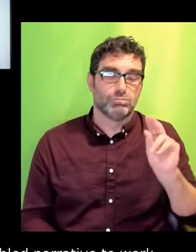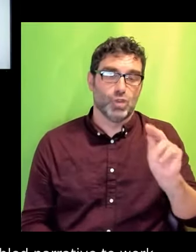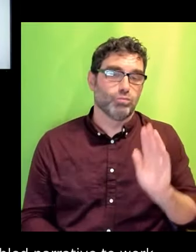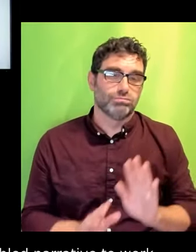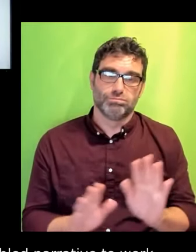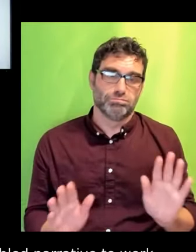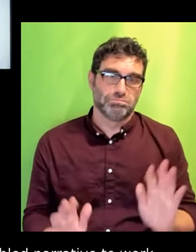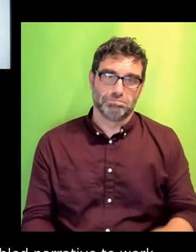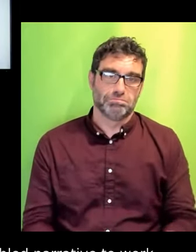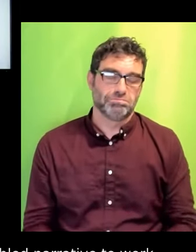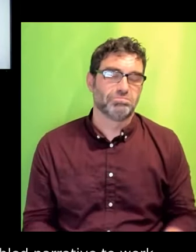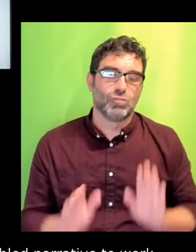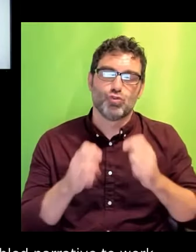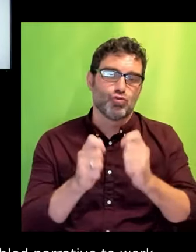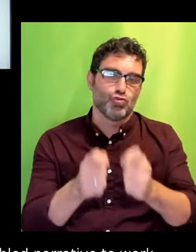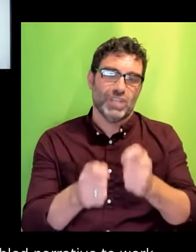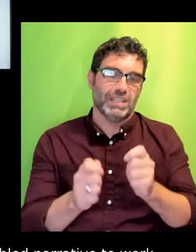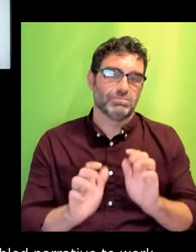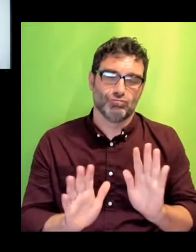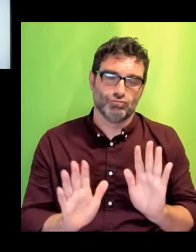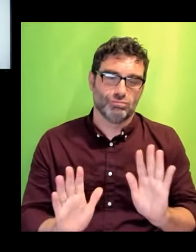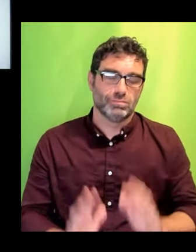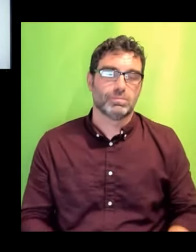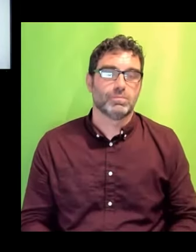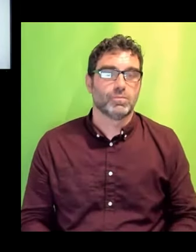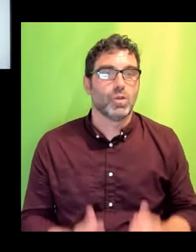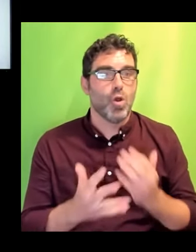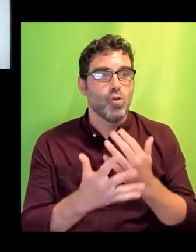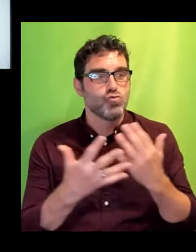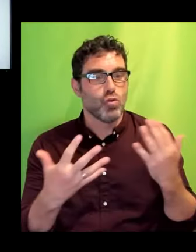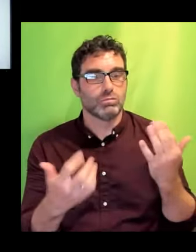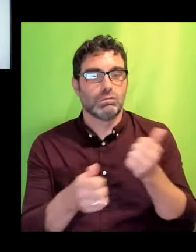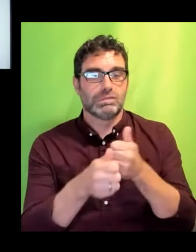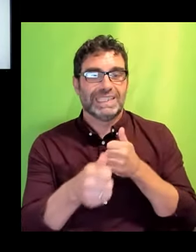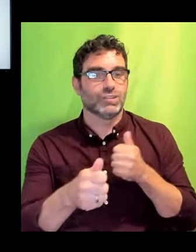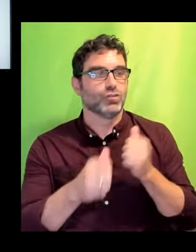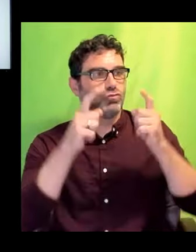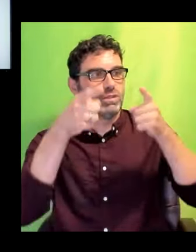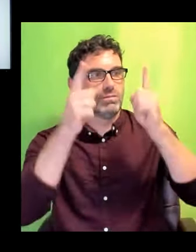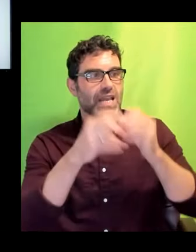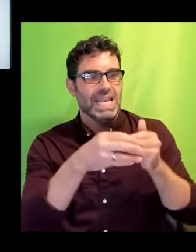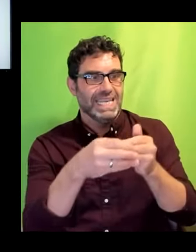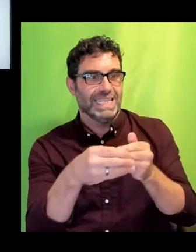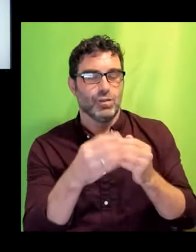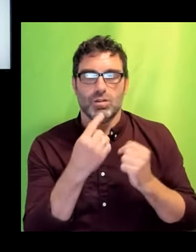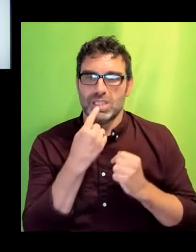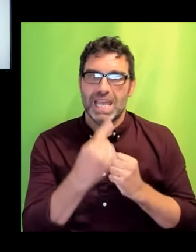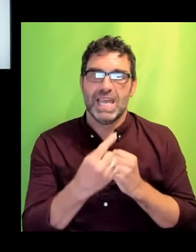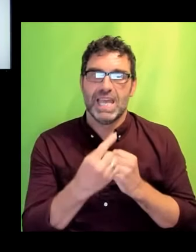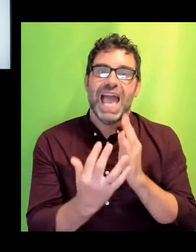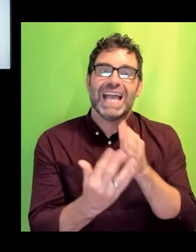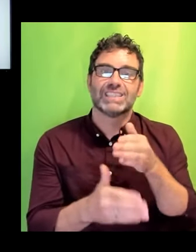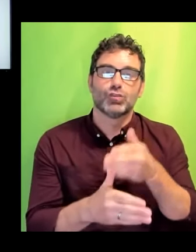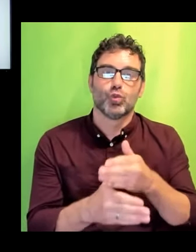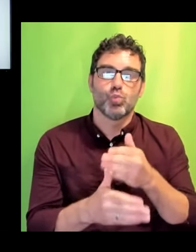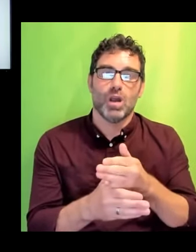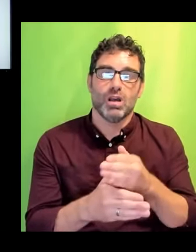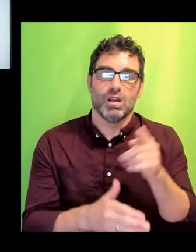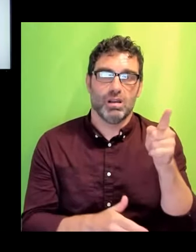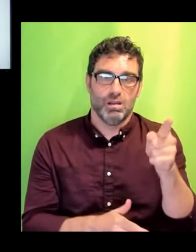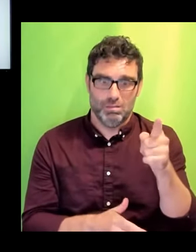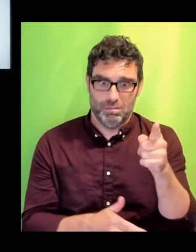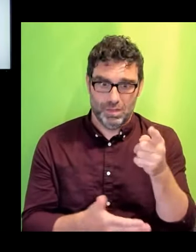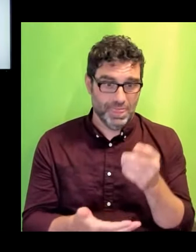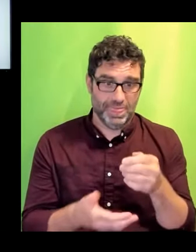Coincidentally lots of industry leaders name check the government's access to work scheme as being able to help those reasonable adjustments and those